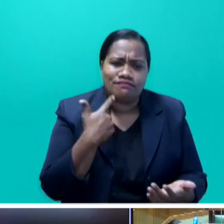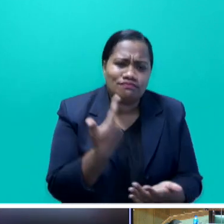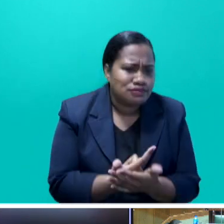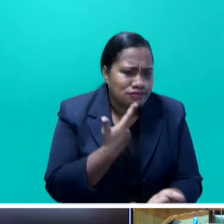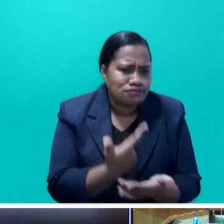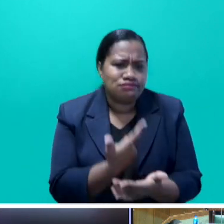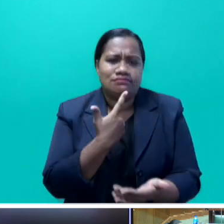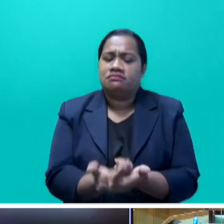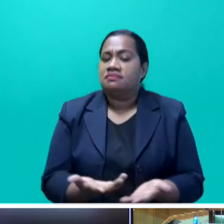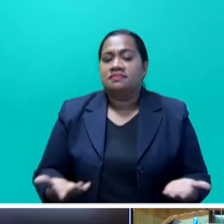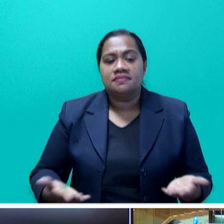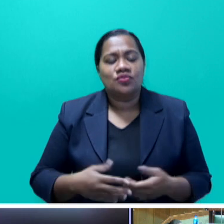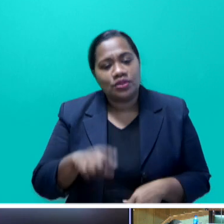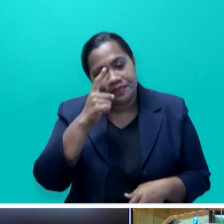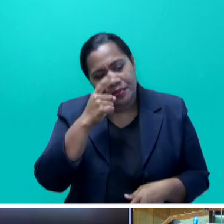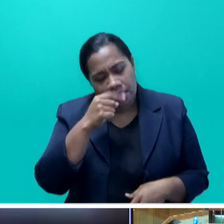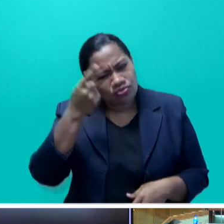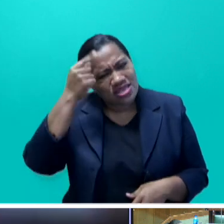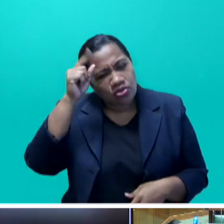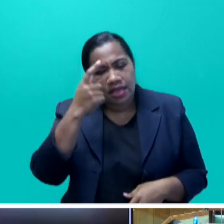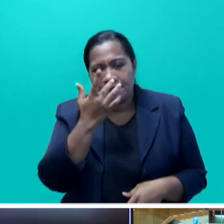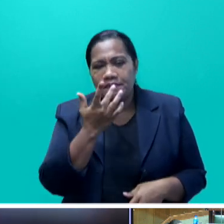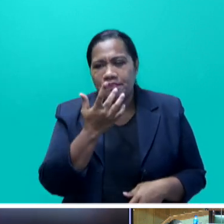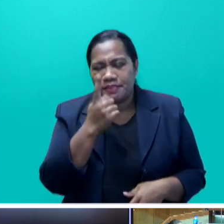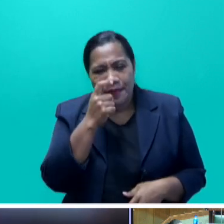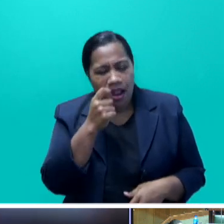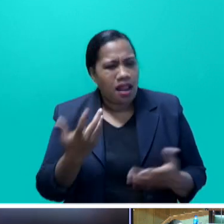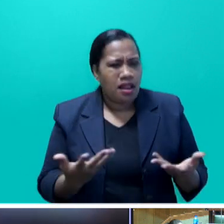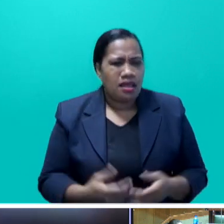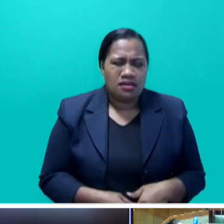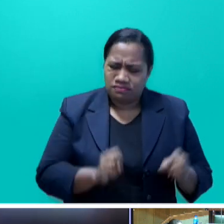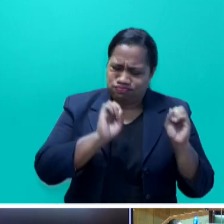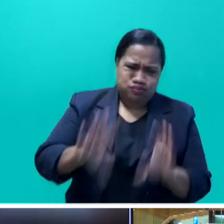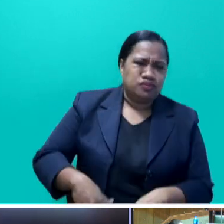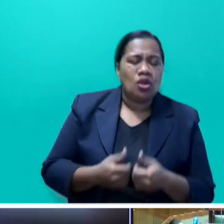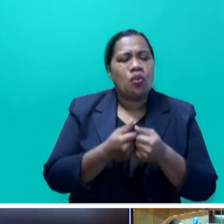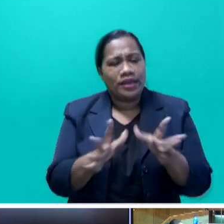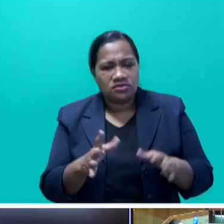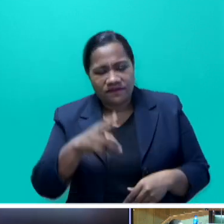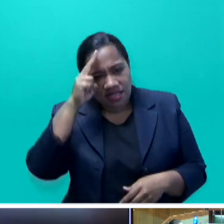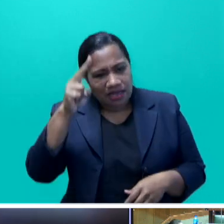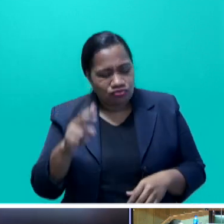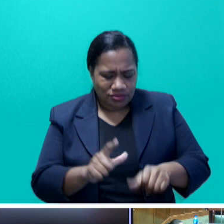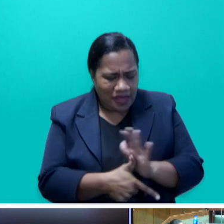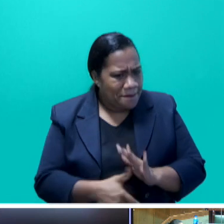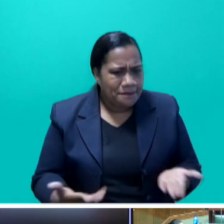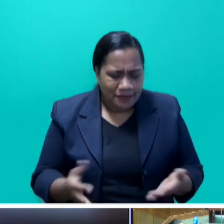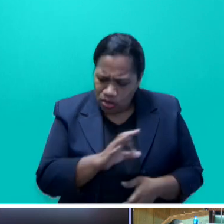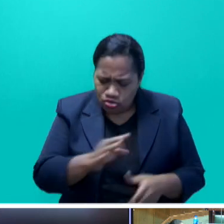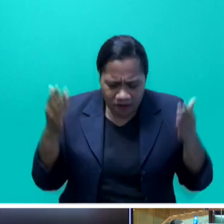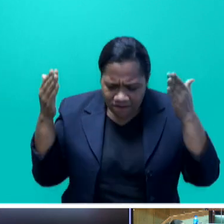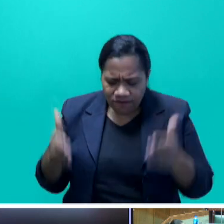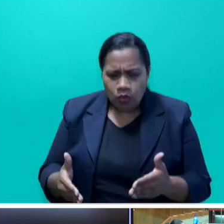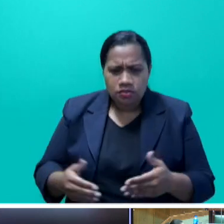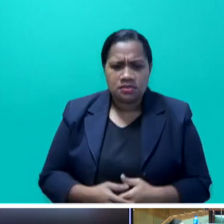people. It's pathetic. It's political, and it's a waste of the nation's time. We should not be focused on beating the